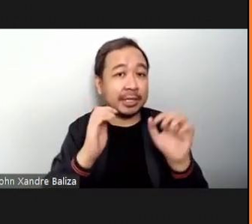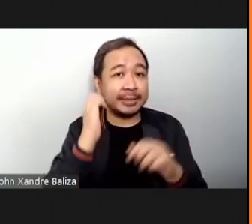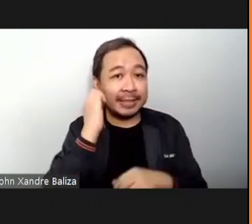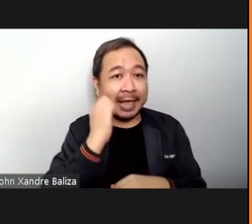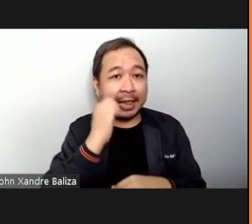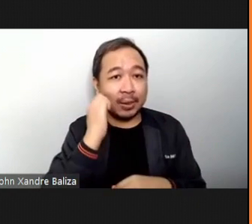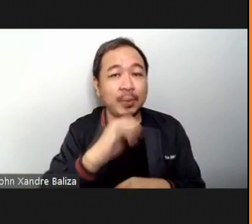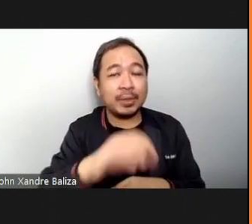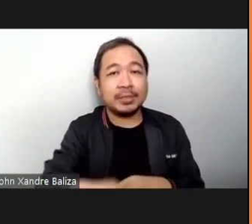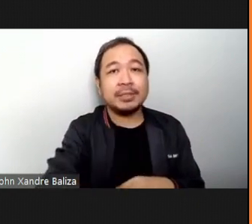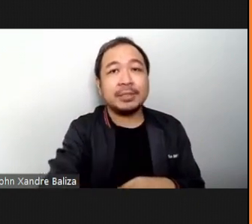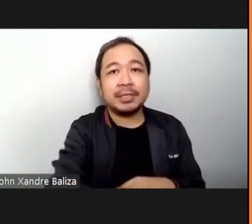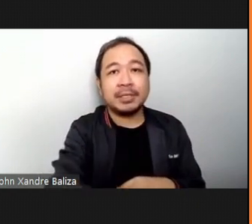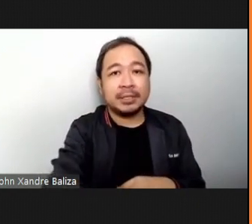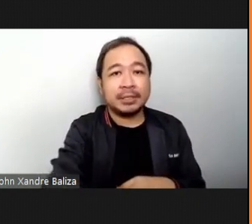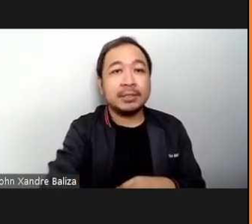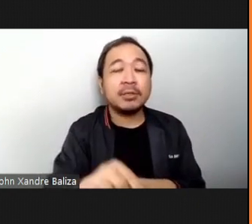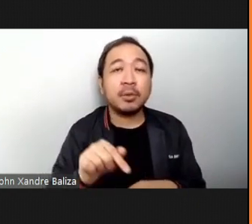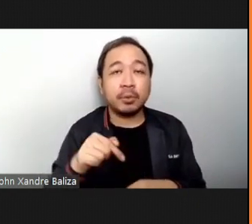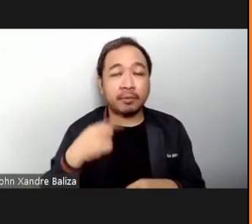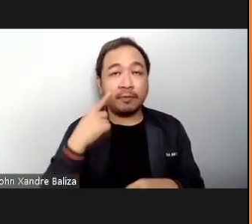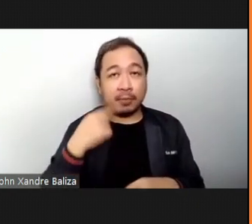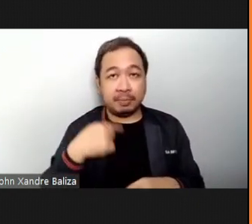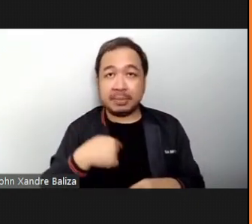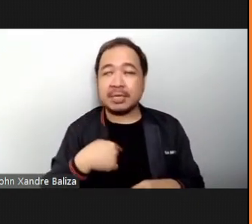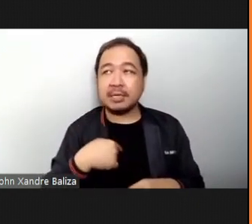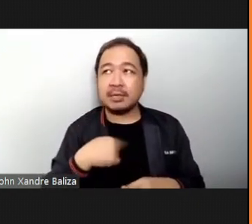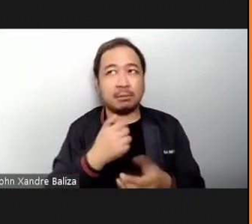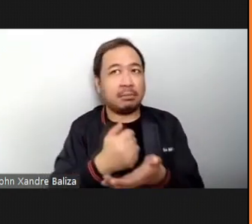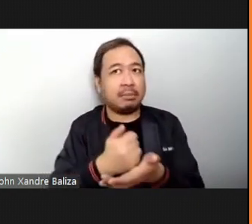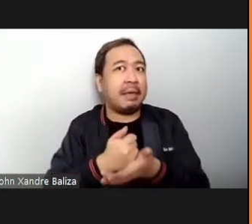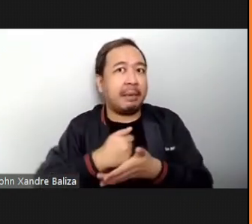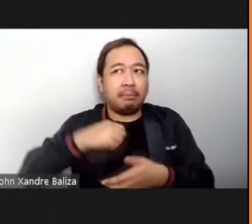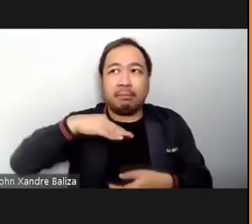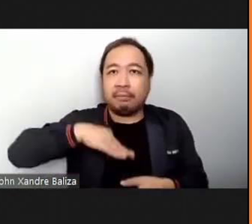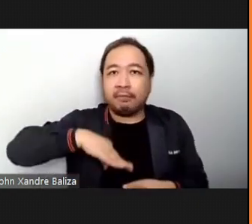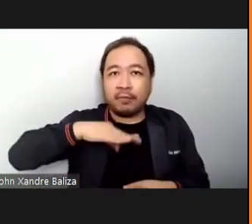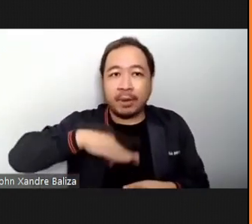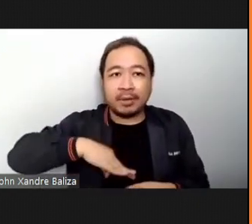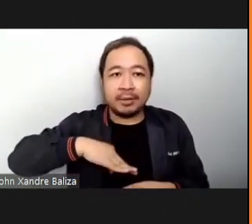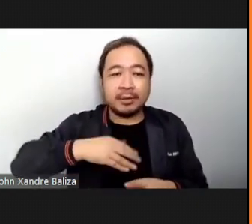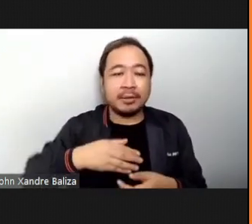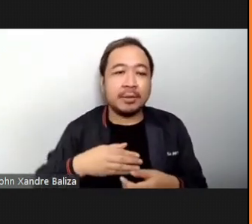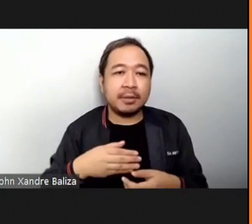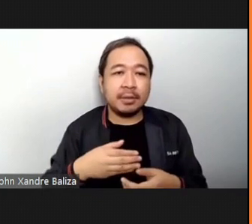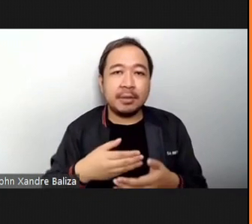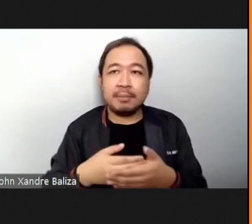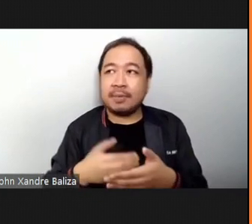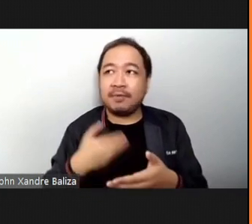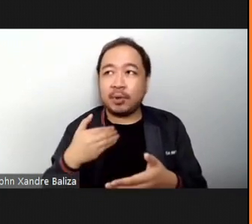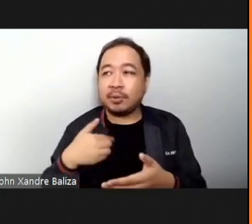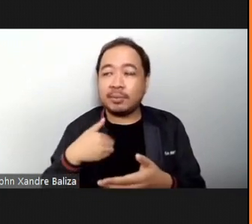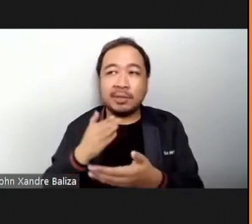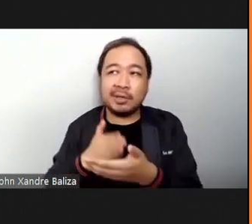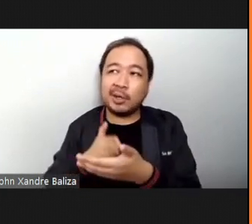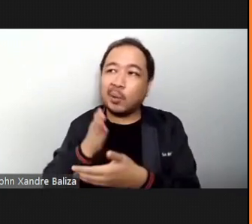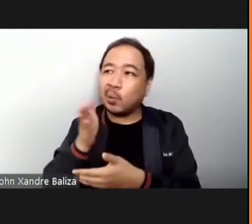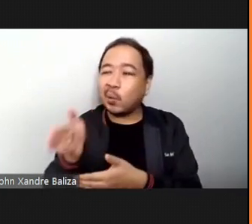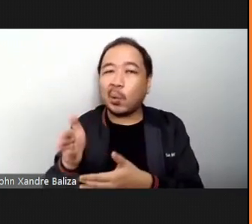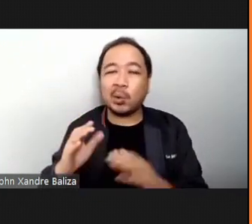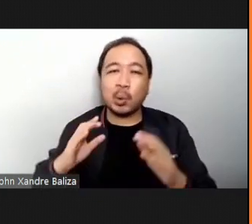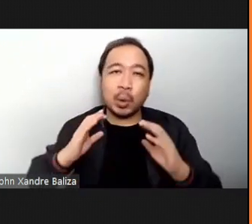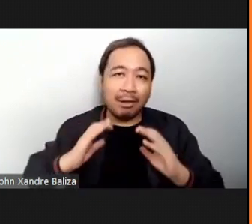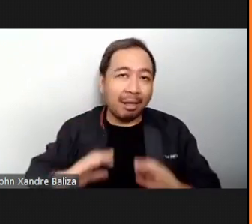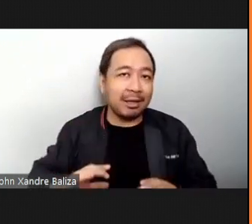me, it was very helpful before I went to see someone, a client for a session